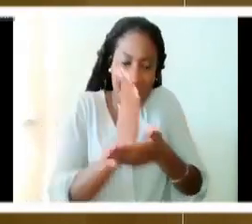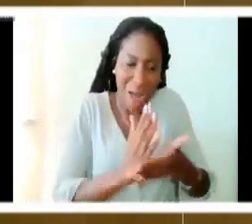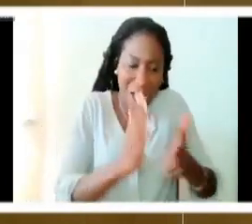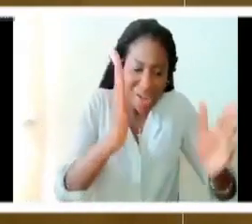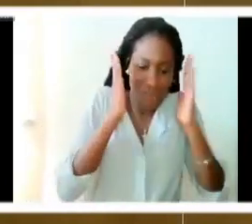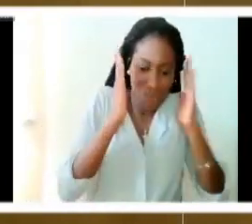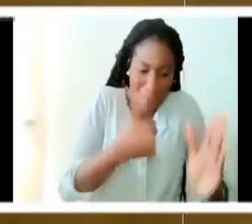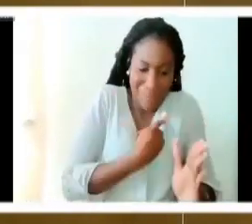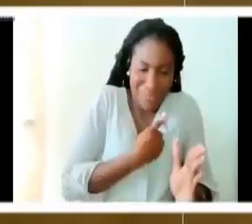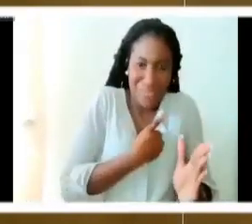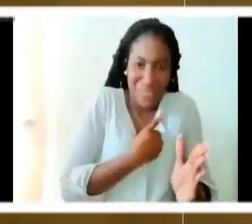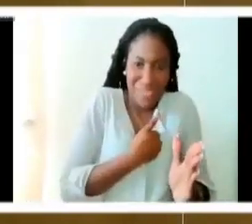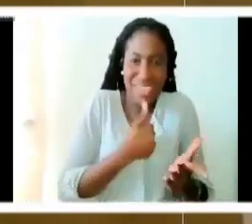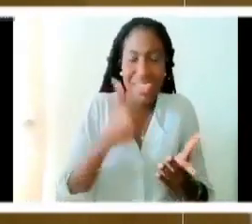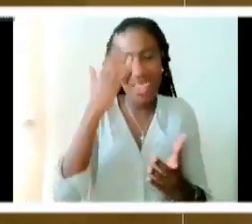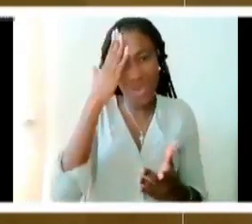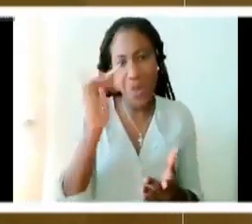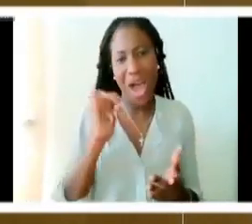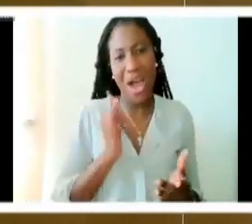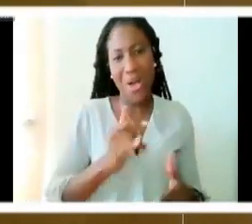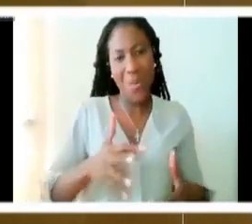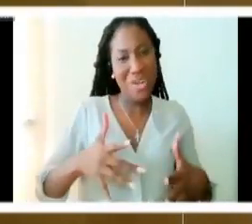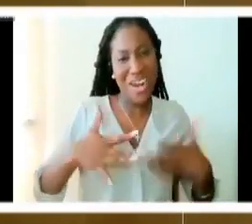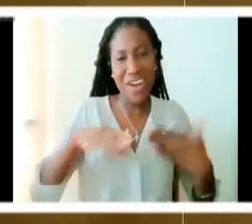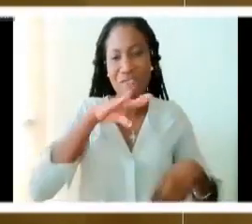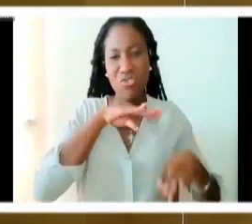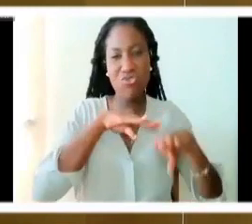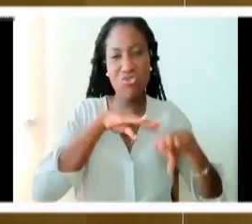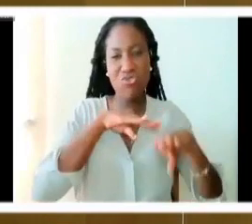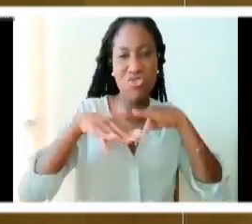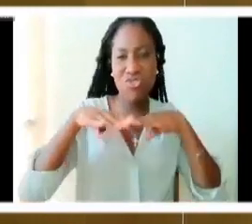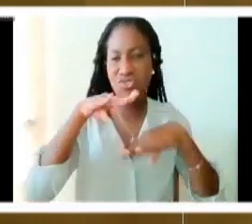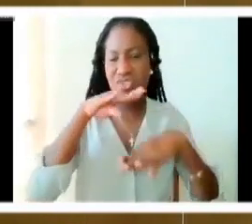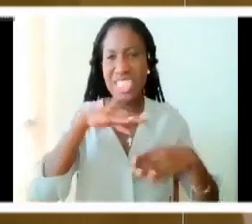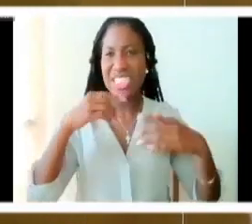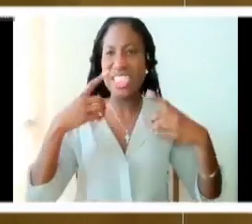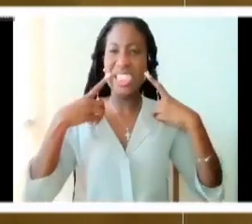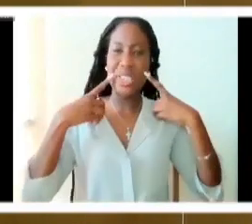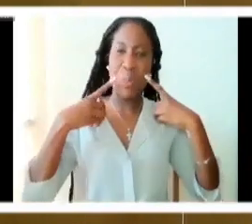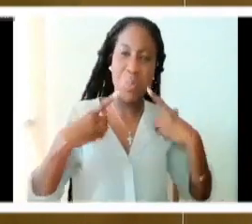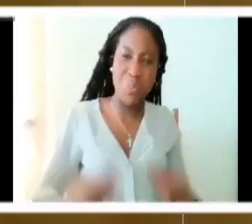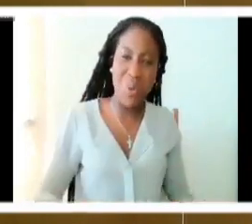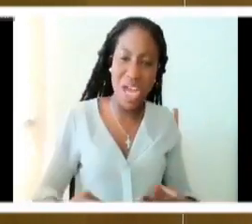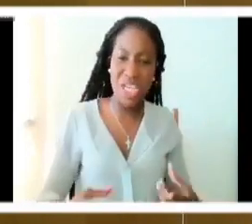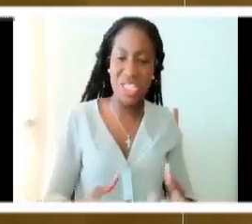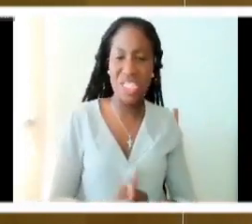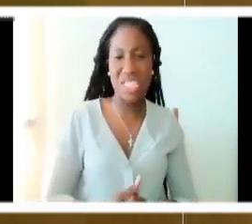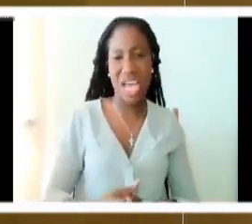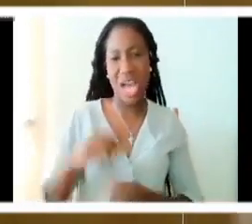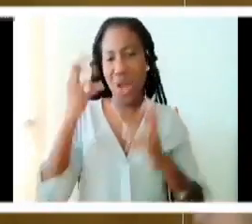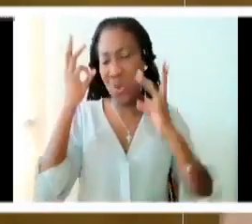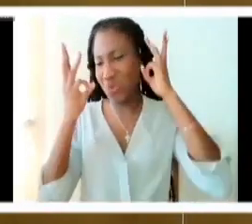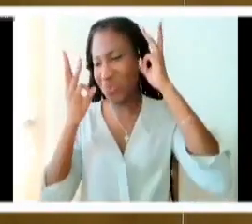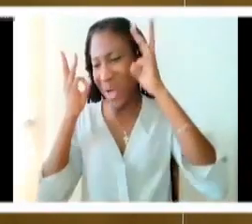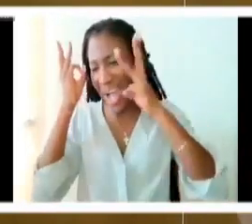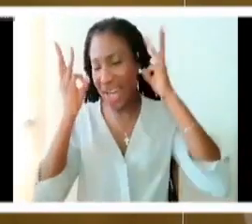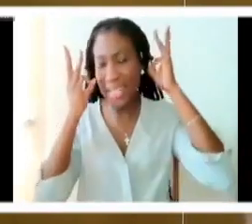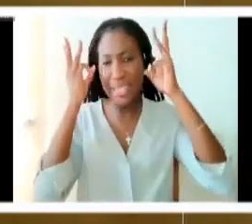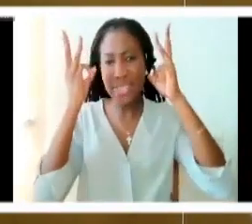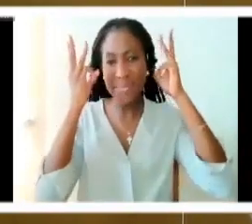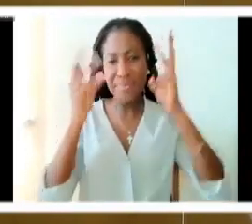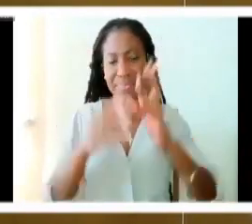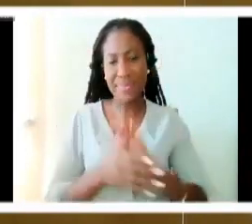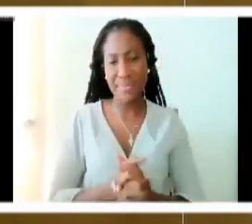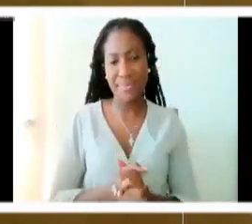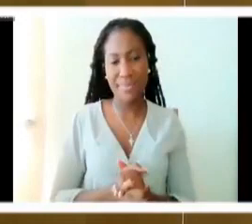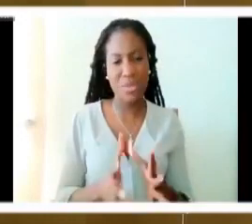there's so much frustration and depression and so much anxiety and worry and so much stuff